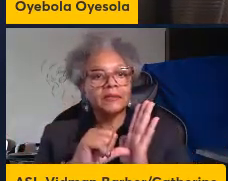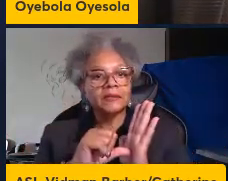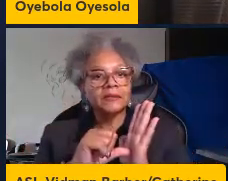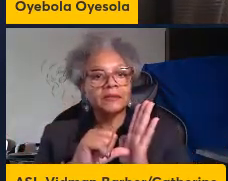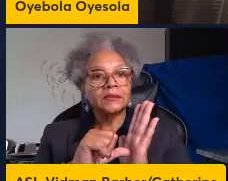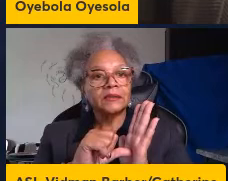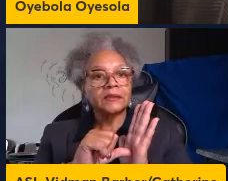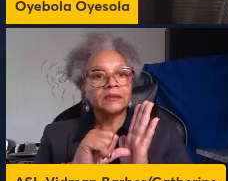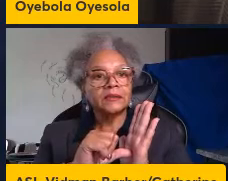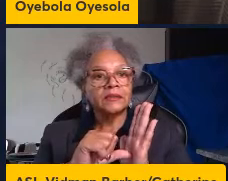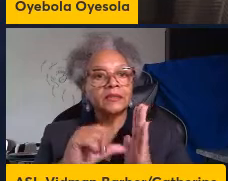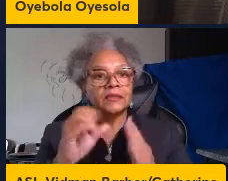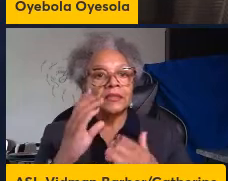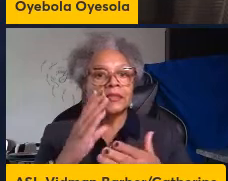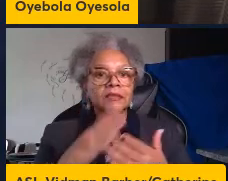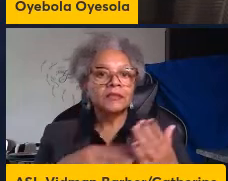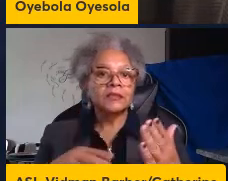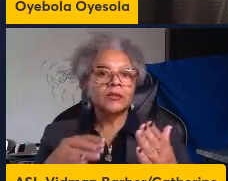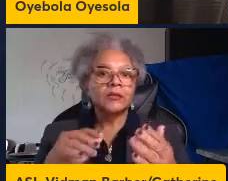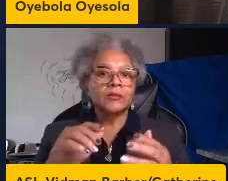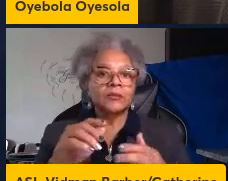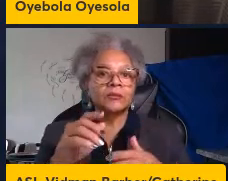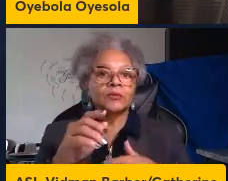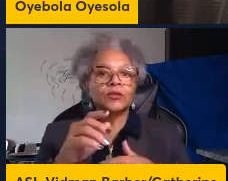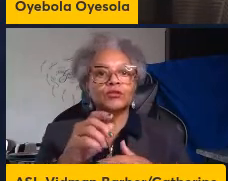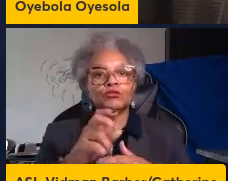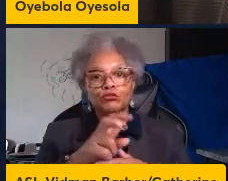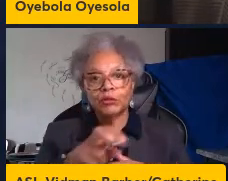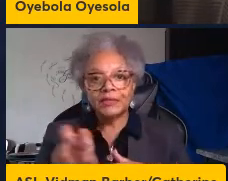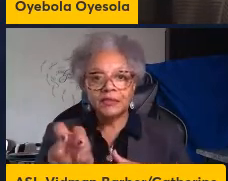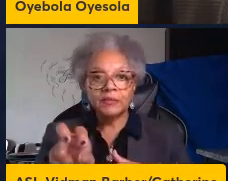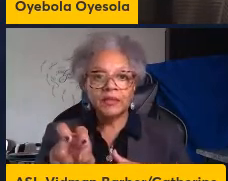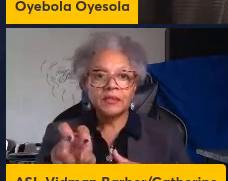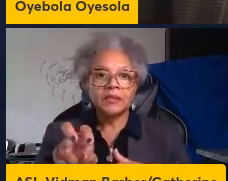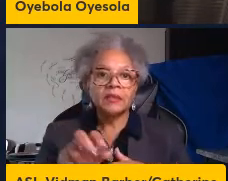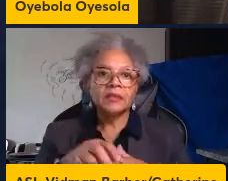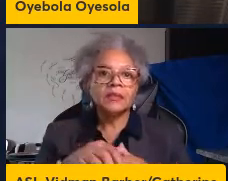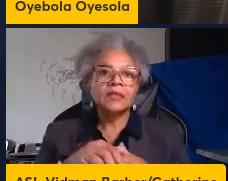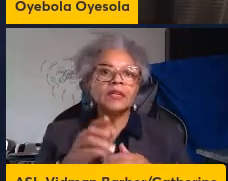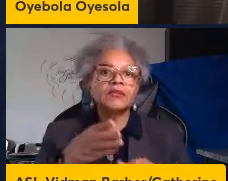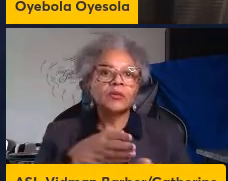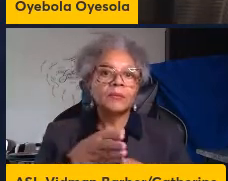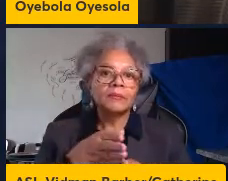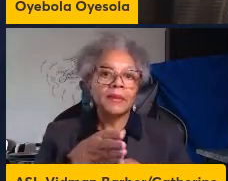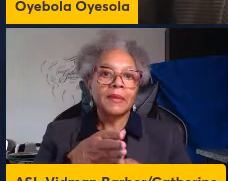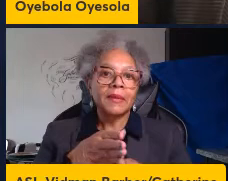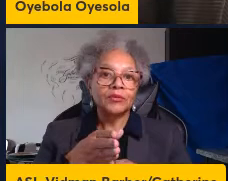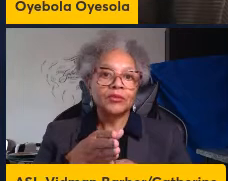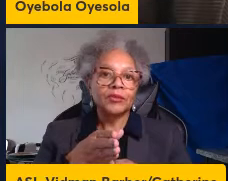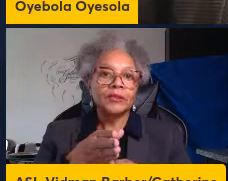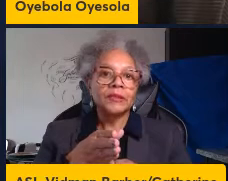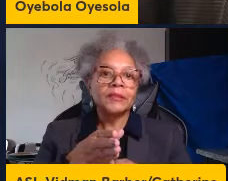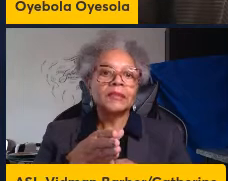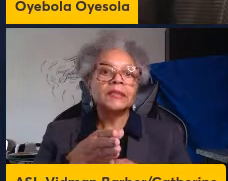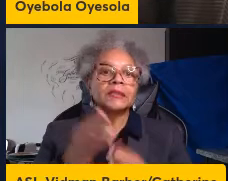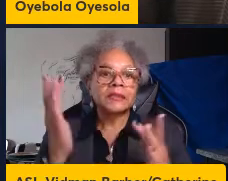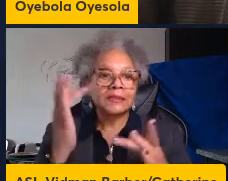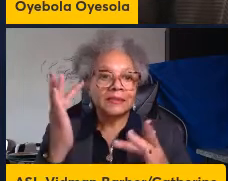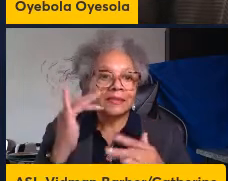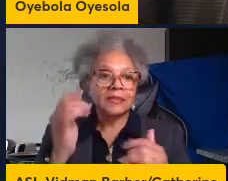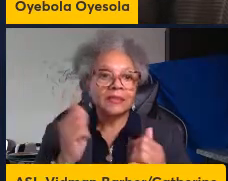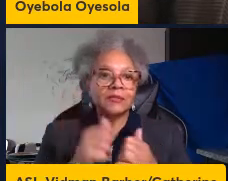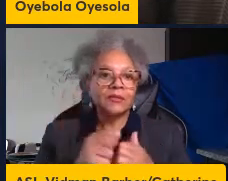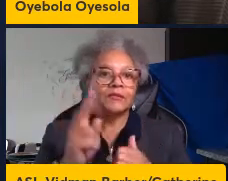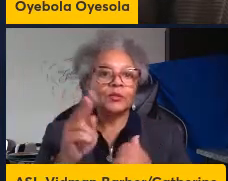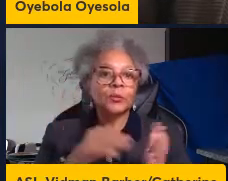transmitted home eat infection is still a major disease and with about 2 billion people